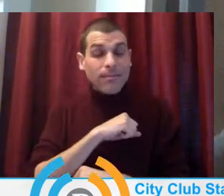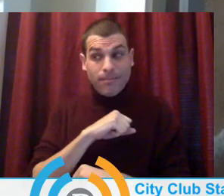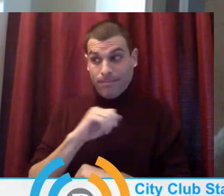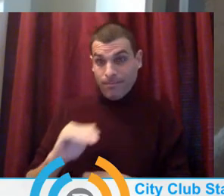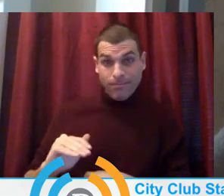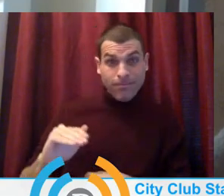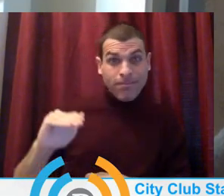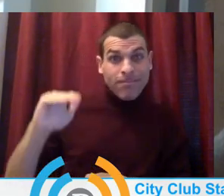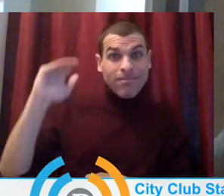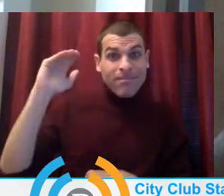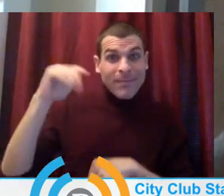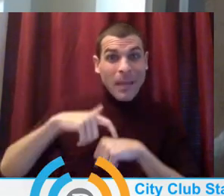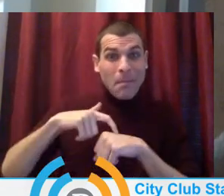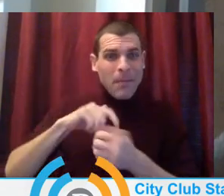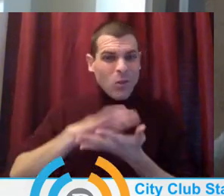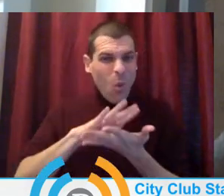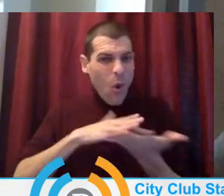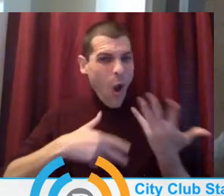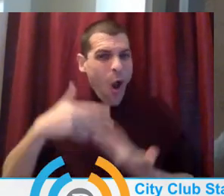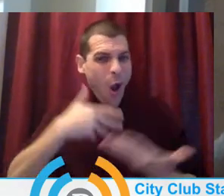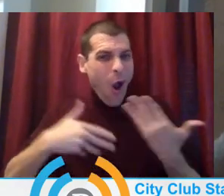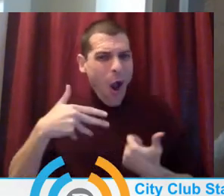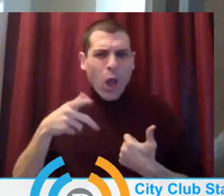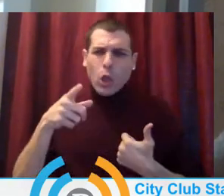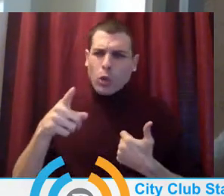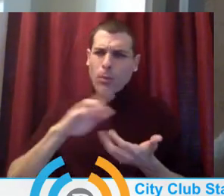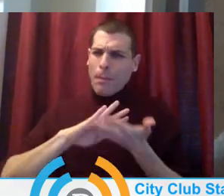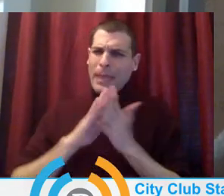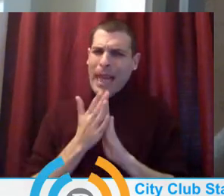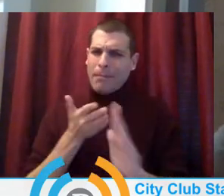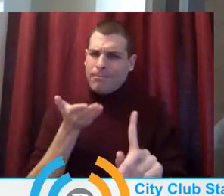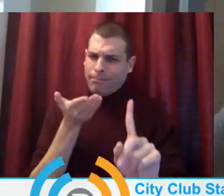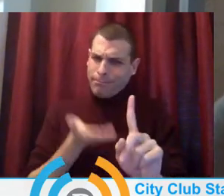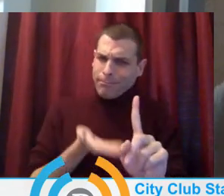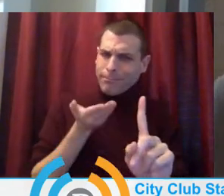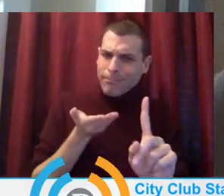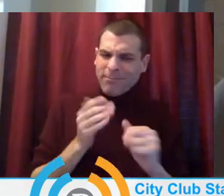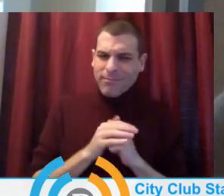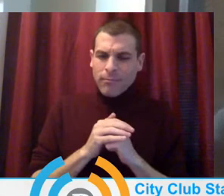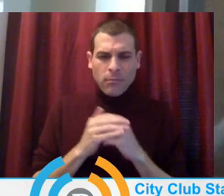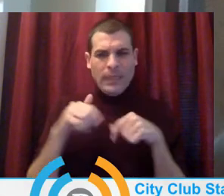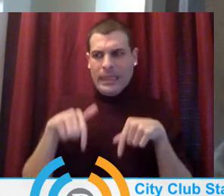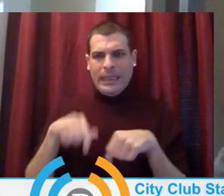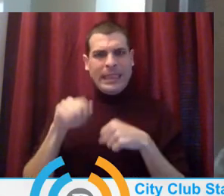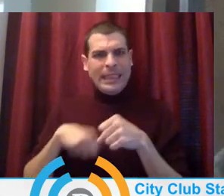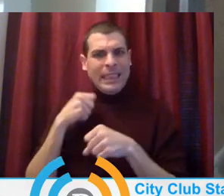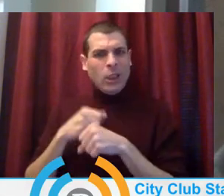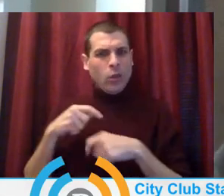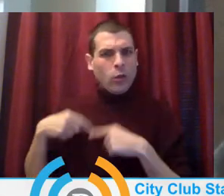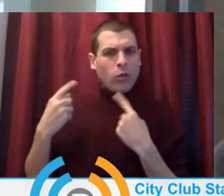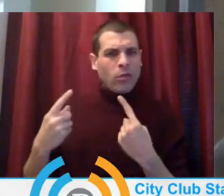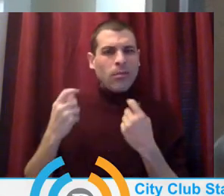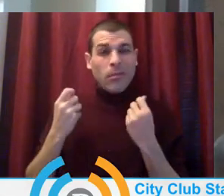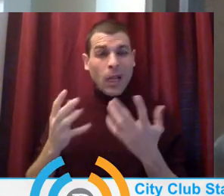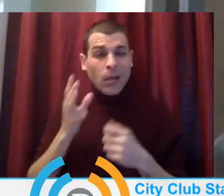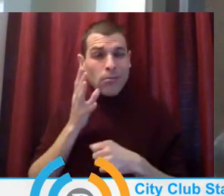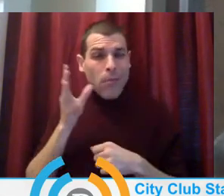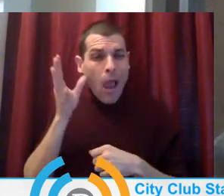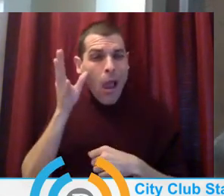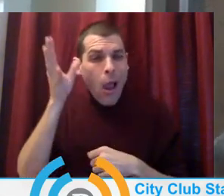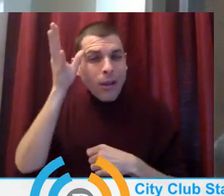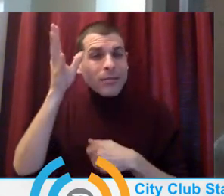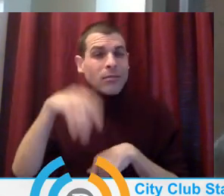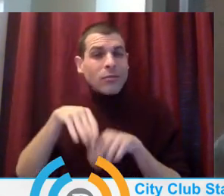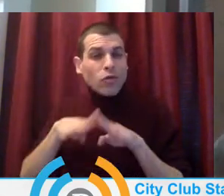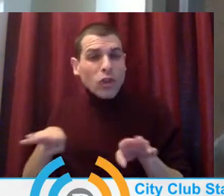School and families have faced a nearly impossible challenge this year. Kids need to keep learning and growing, but they also need